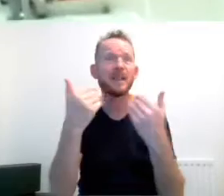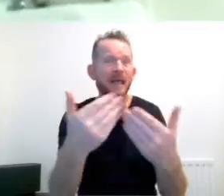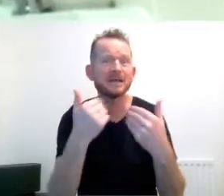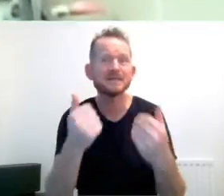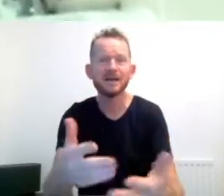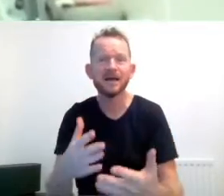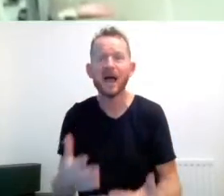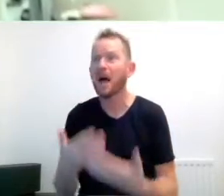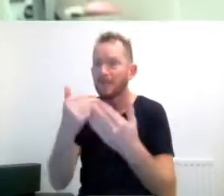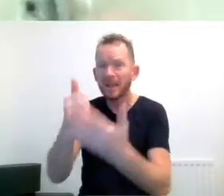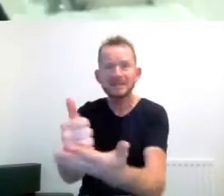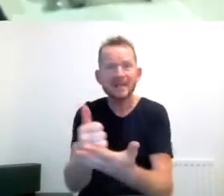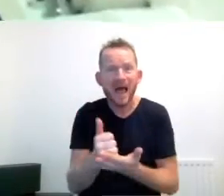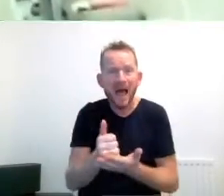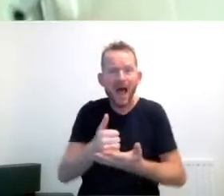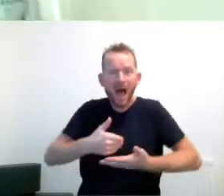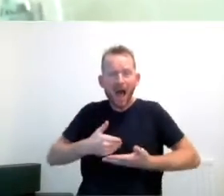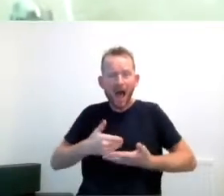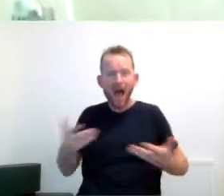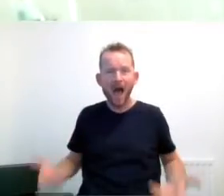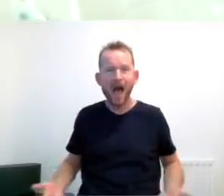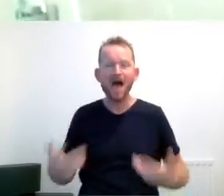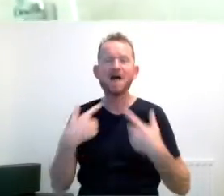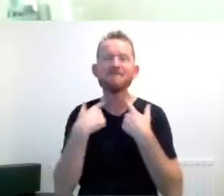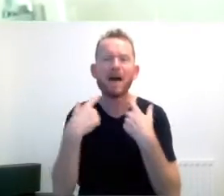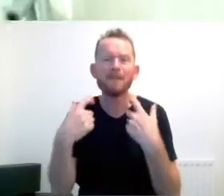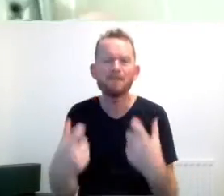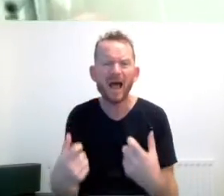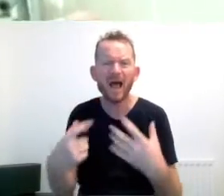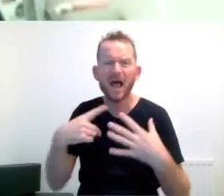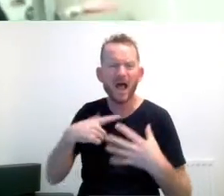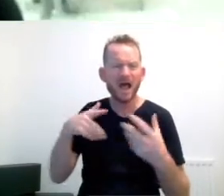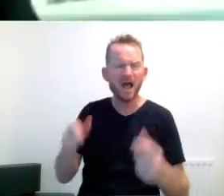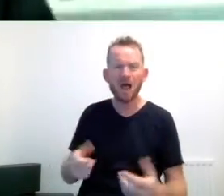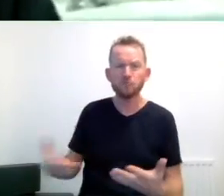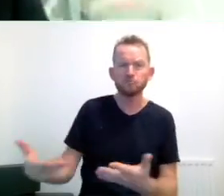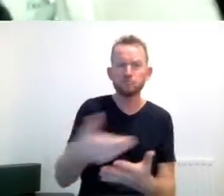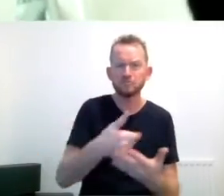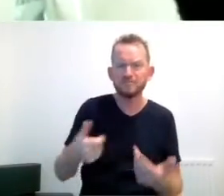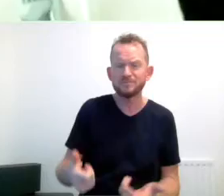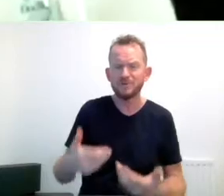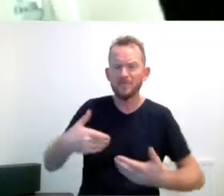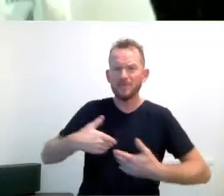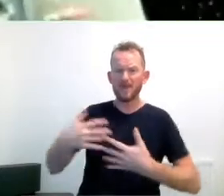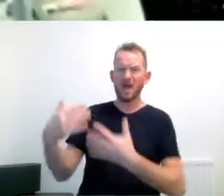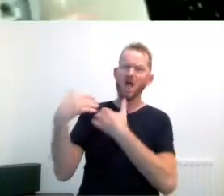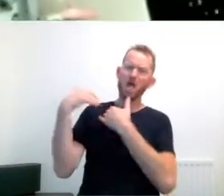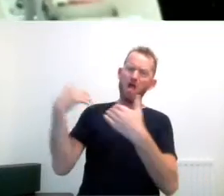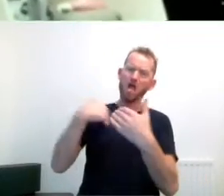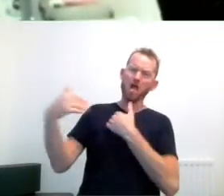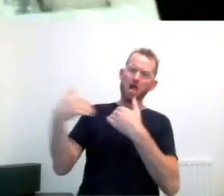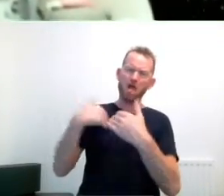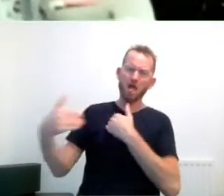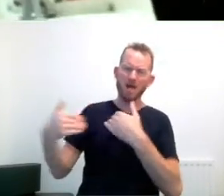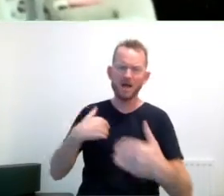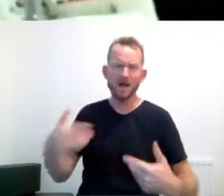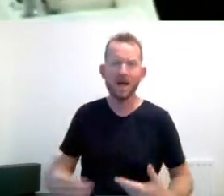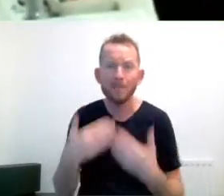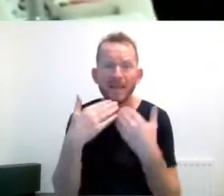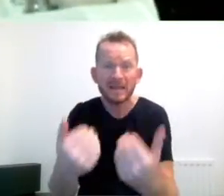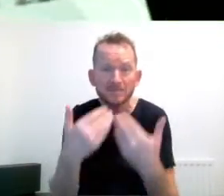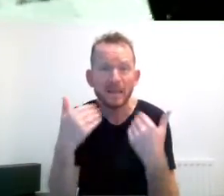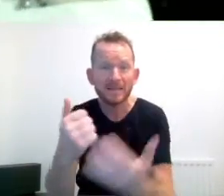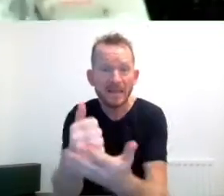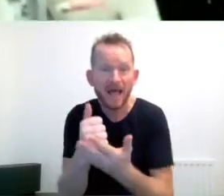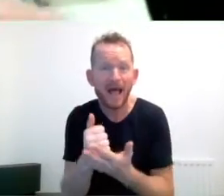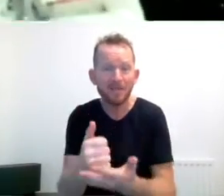please, won't you please help me The Vampire keeps wrapping me Please, please, won't you